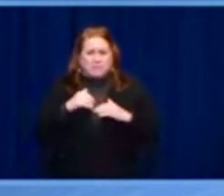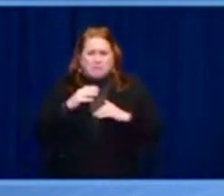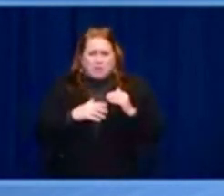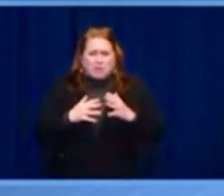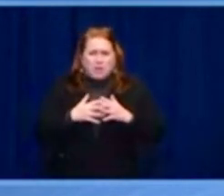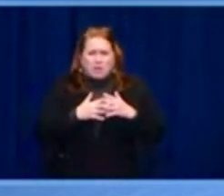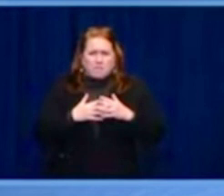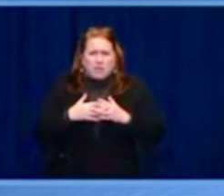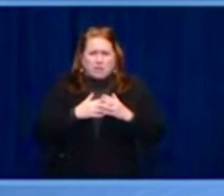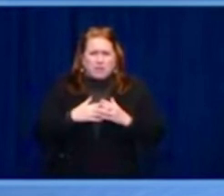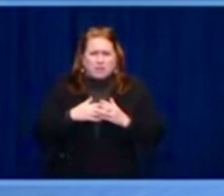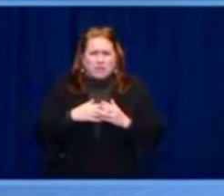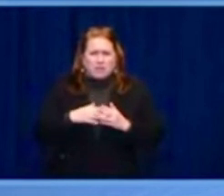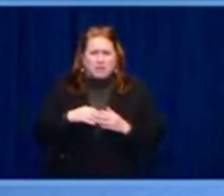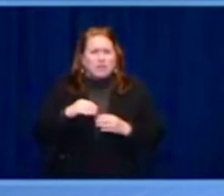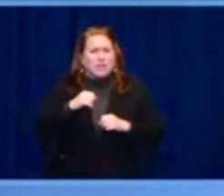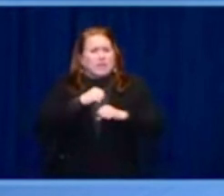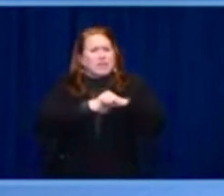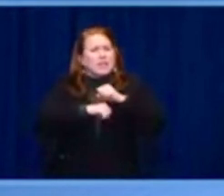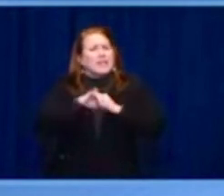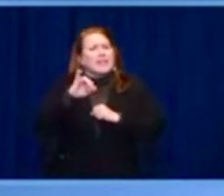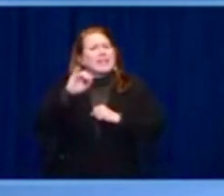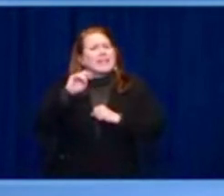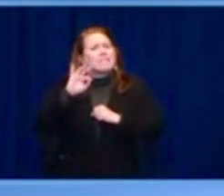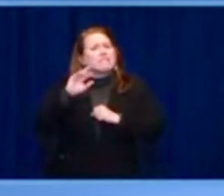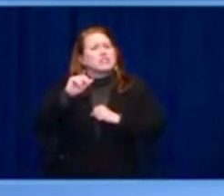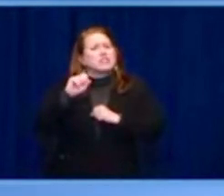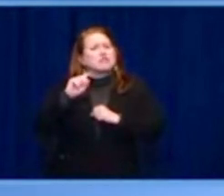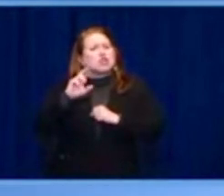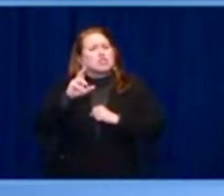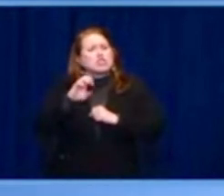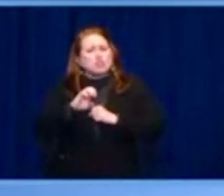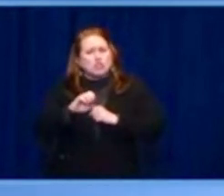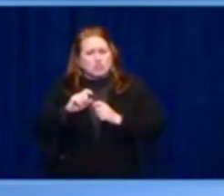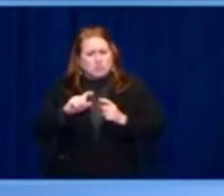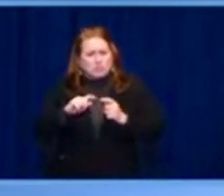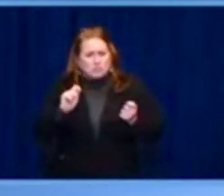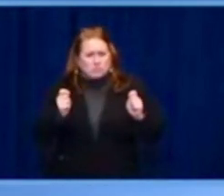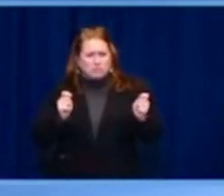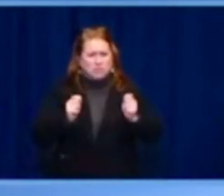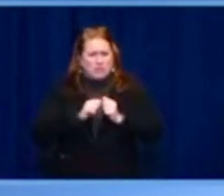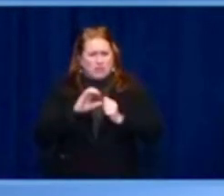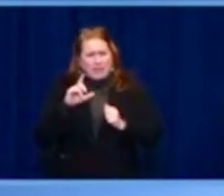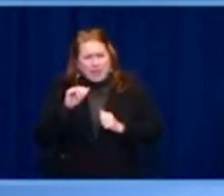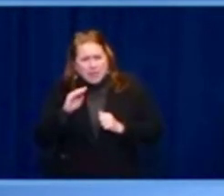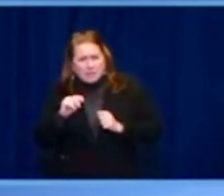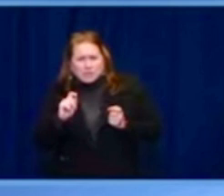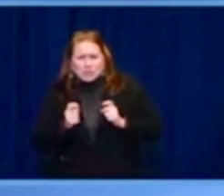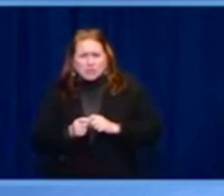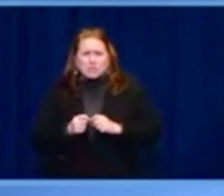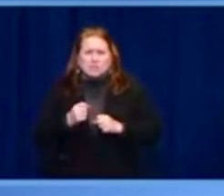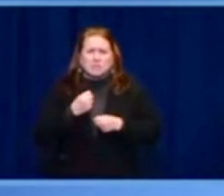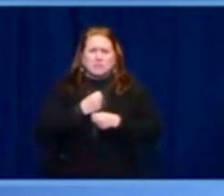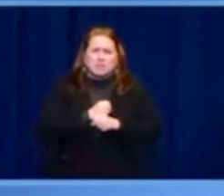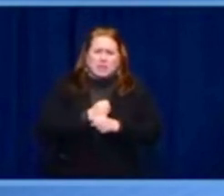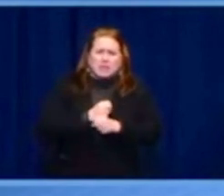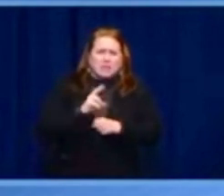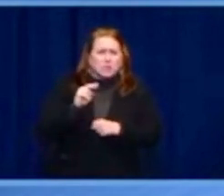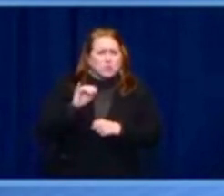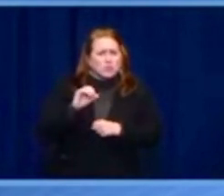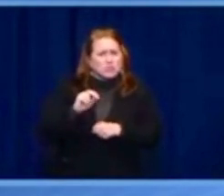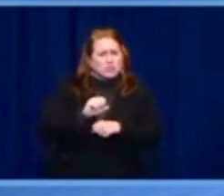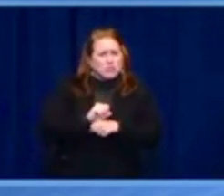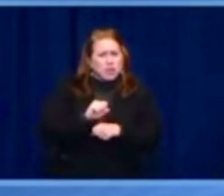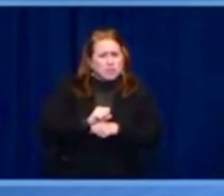threshold of democracy and liberty everywhere in the world. And with it, anything is possible. Without it, in my view,